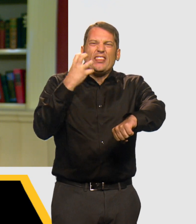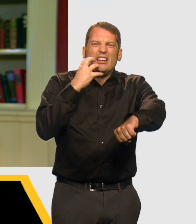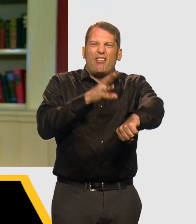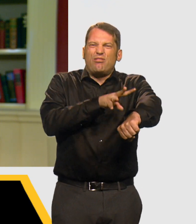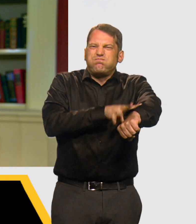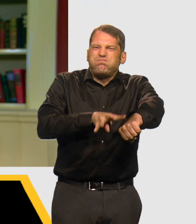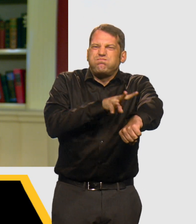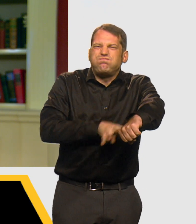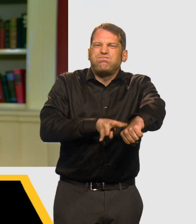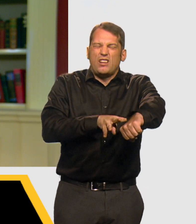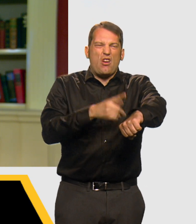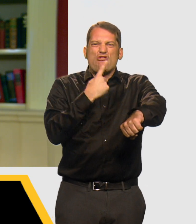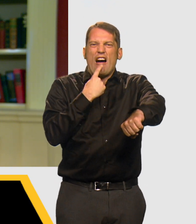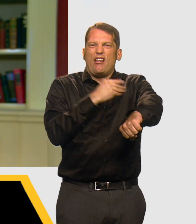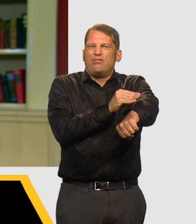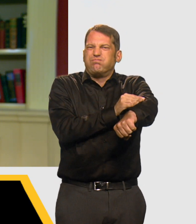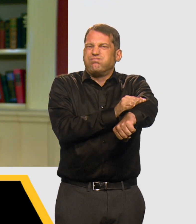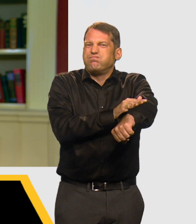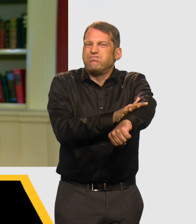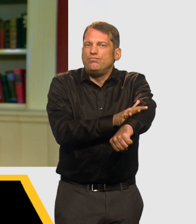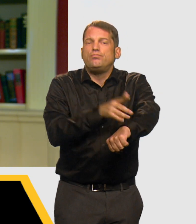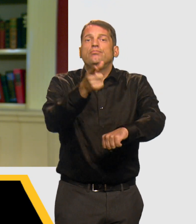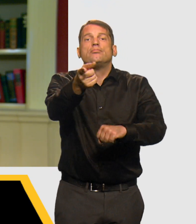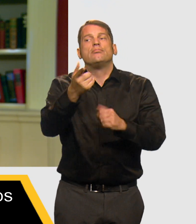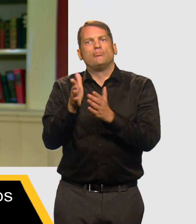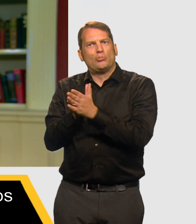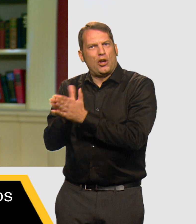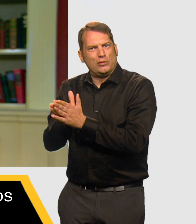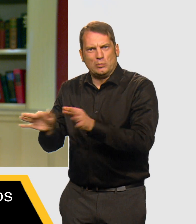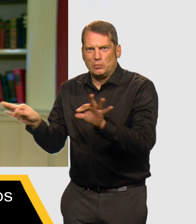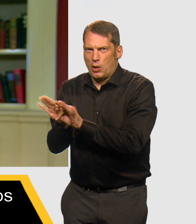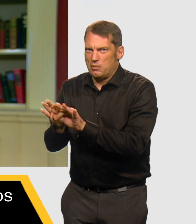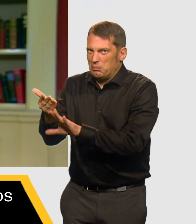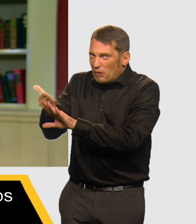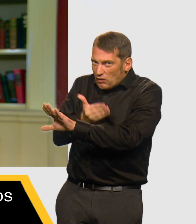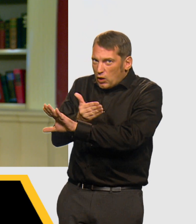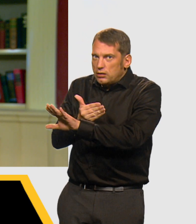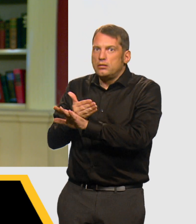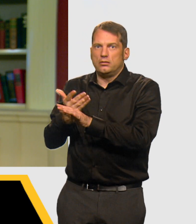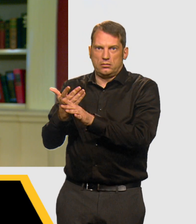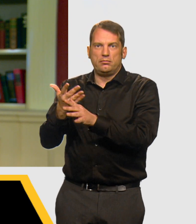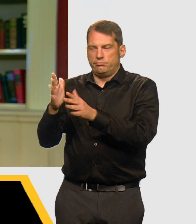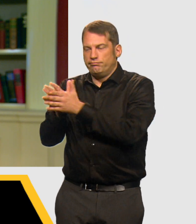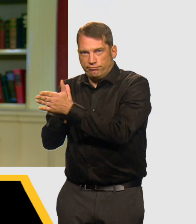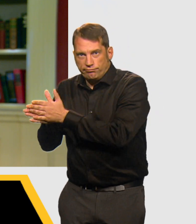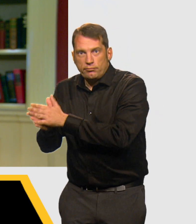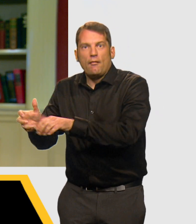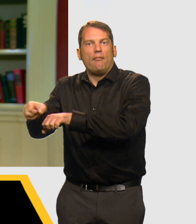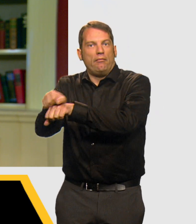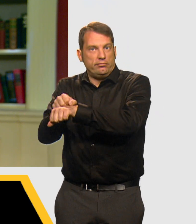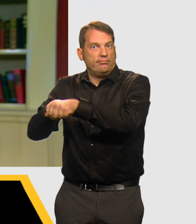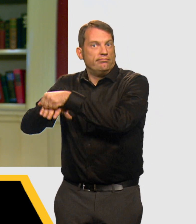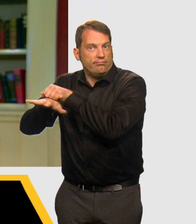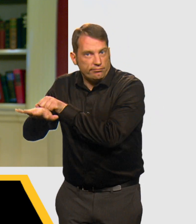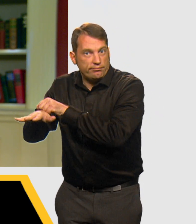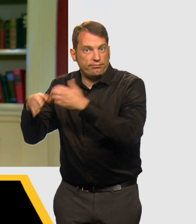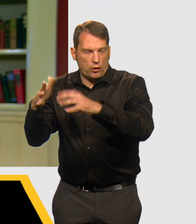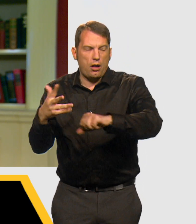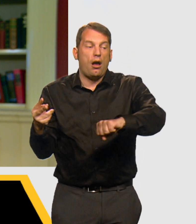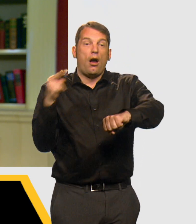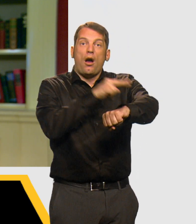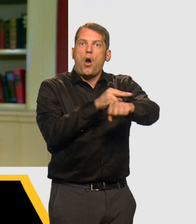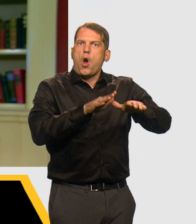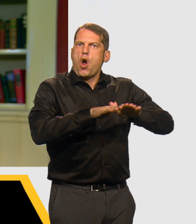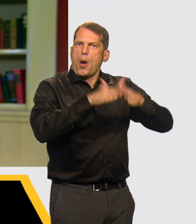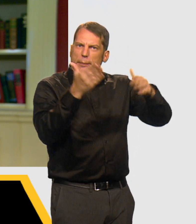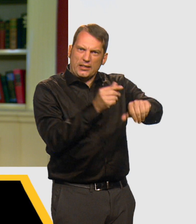pus, or redness spreading around. Be sure to wash your hands with antibacterial soap and put on sterile gloves.